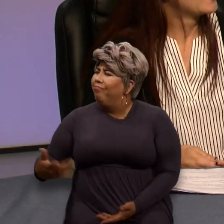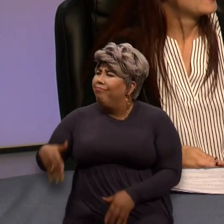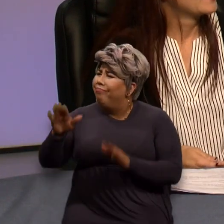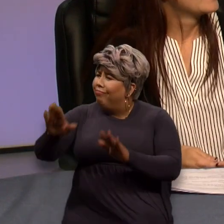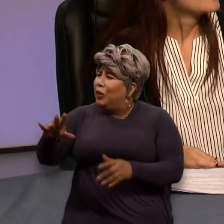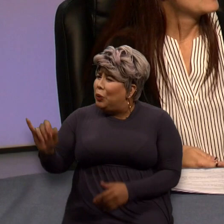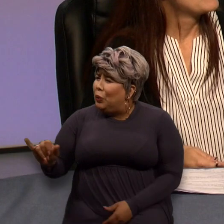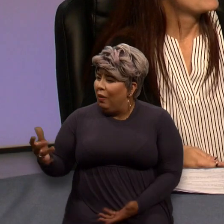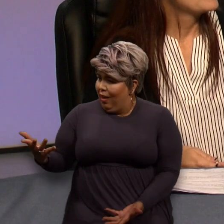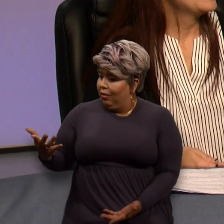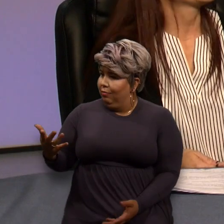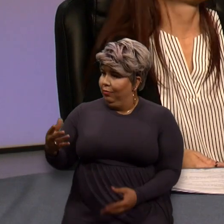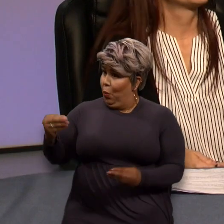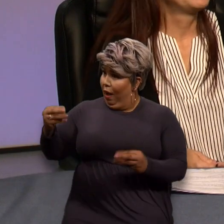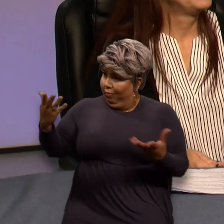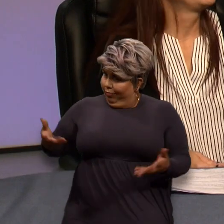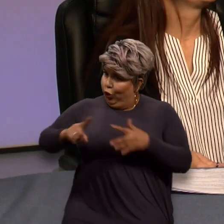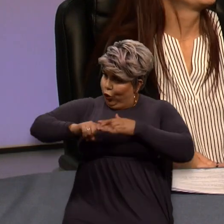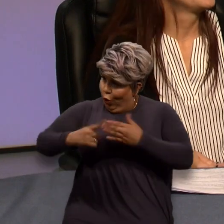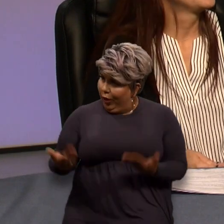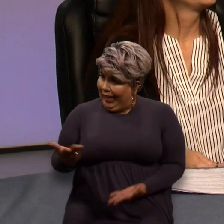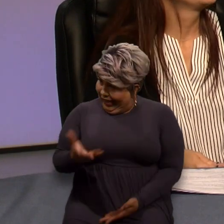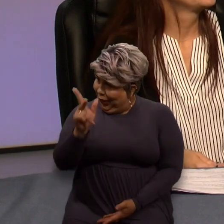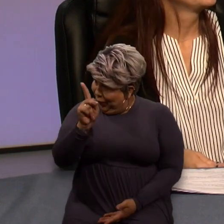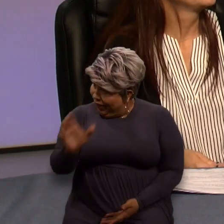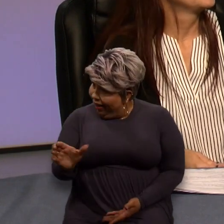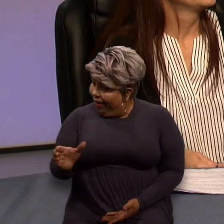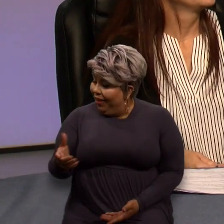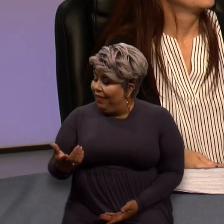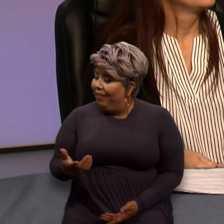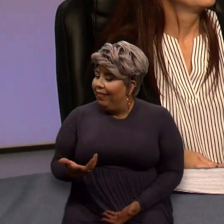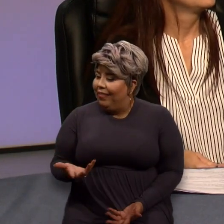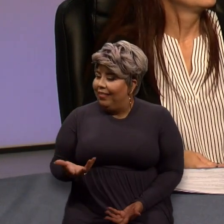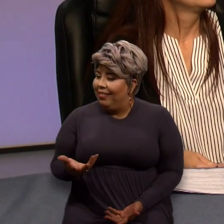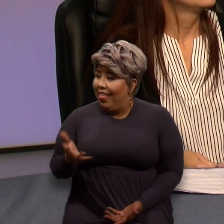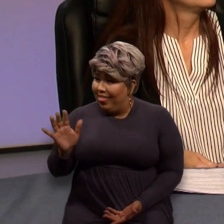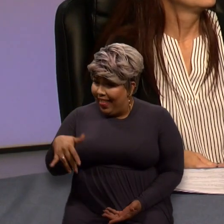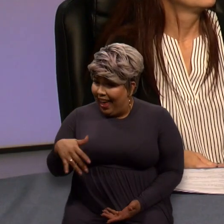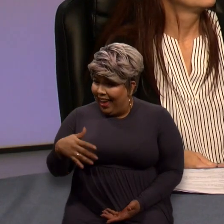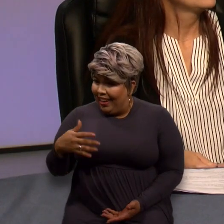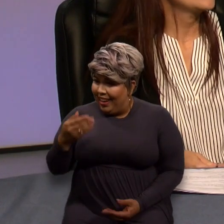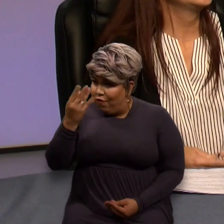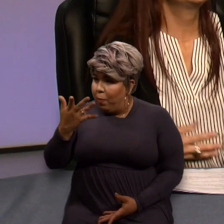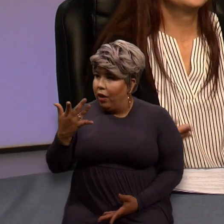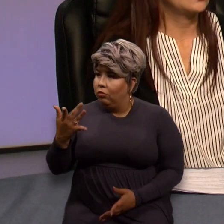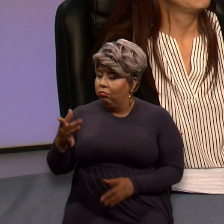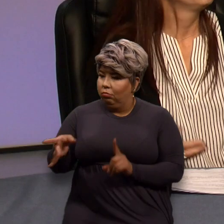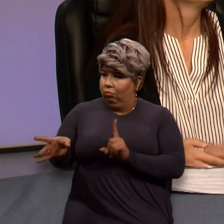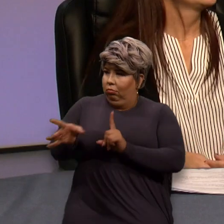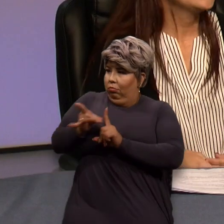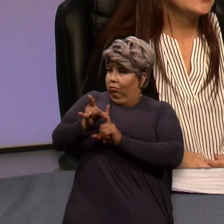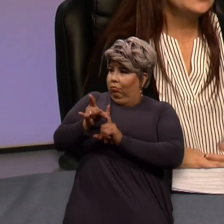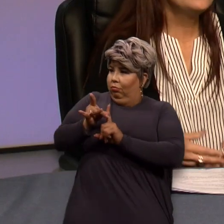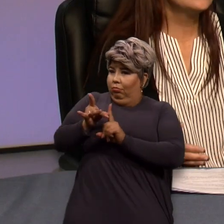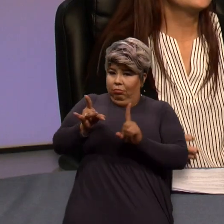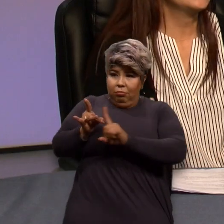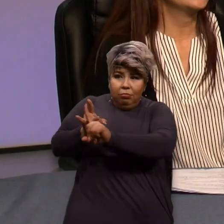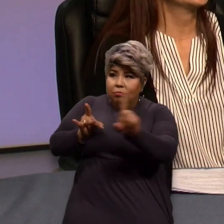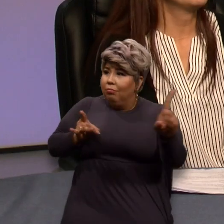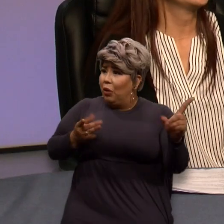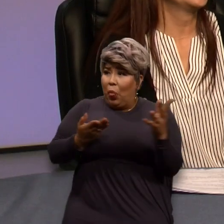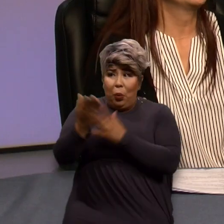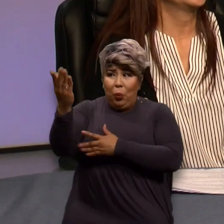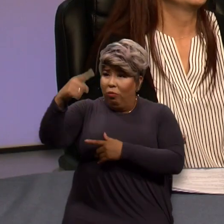talking about how it really started here in Kern County. And now that information will go with you wherever you go anywhere